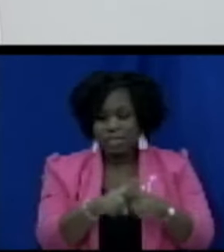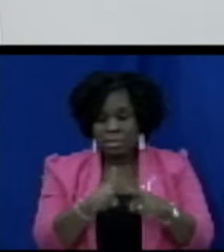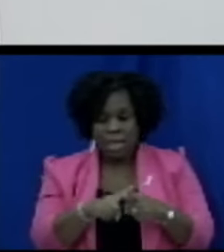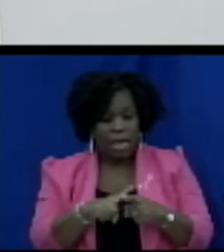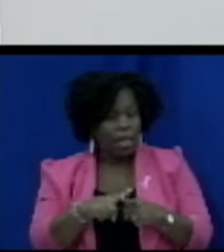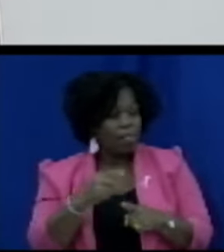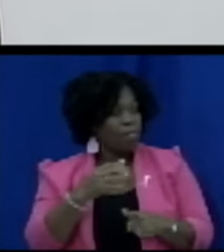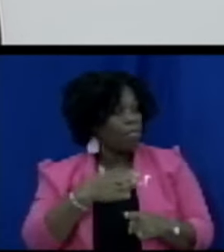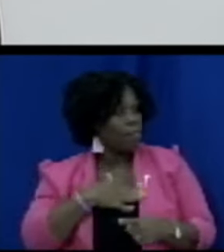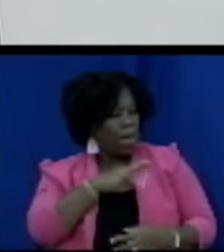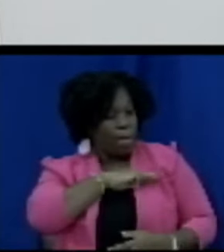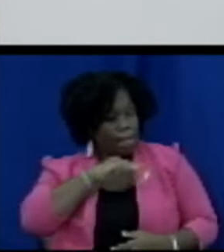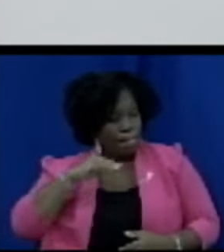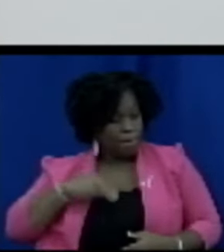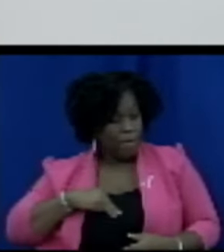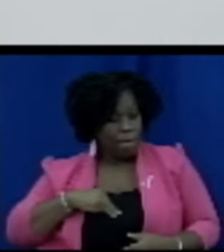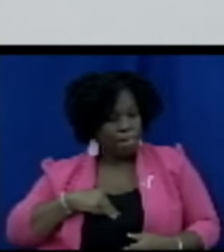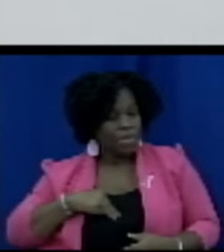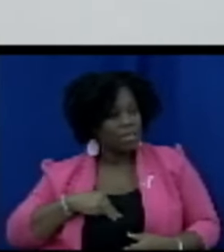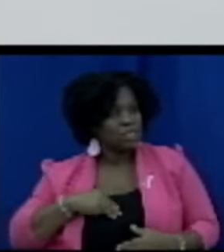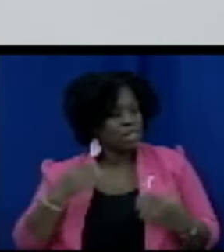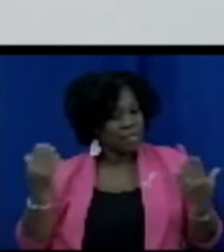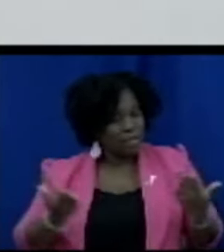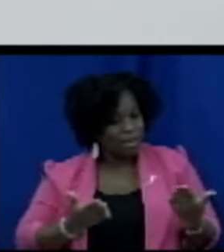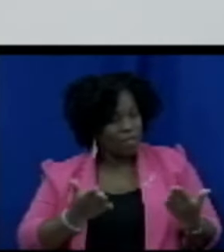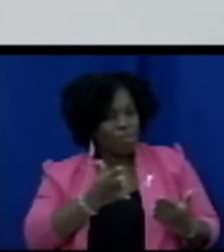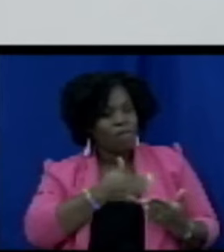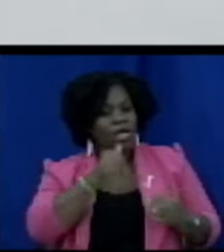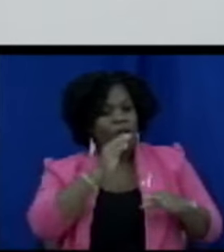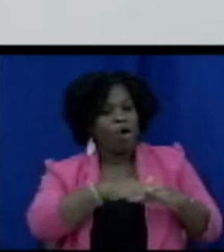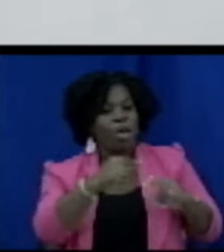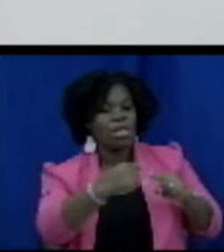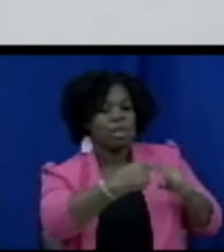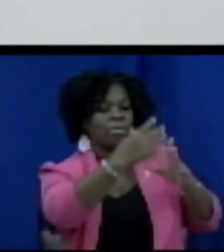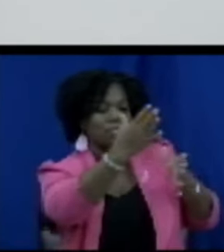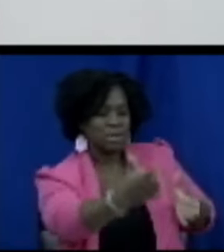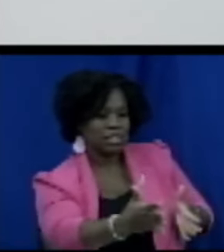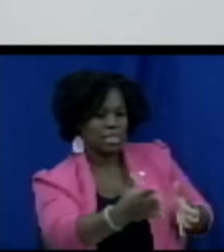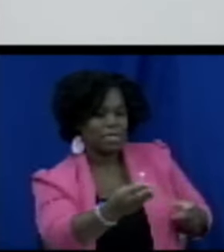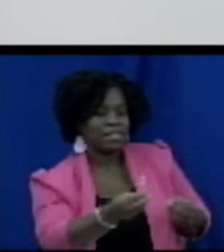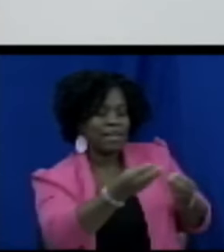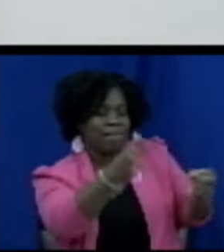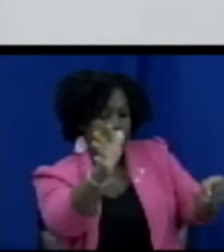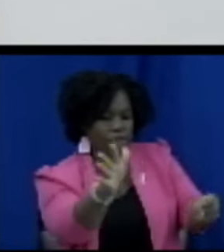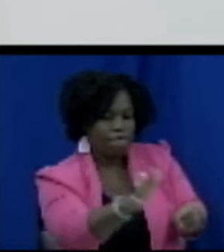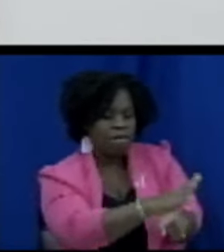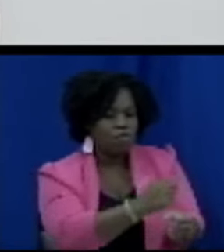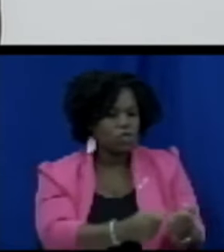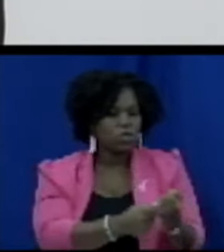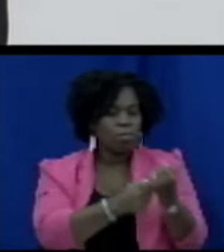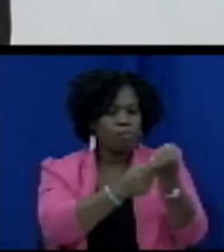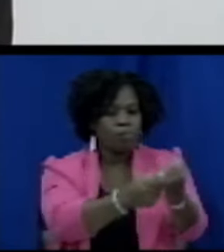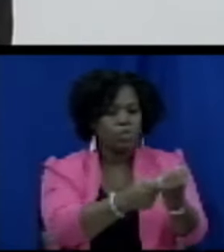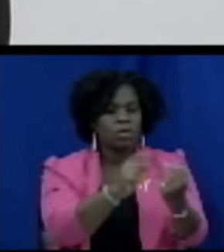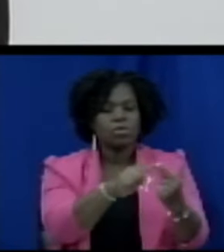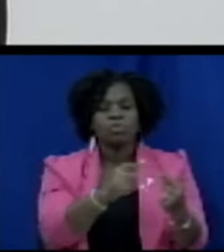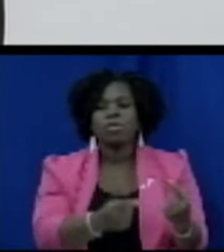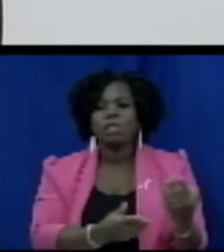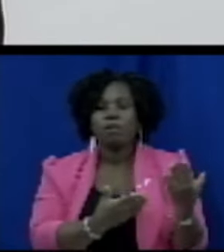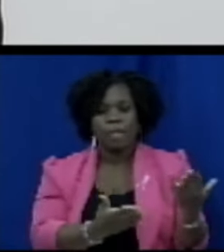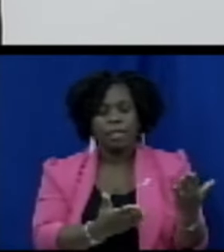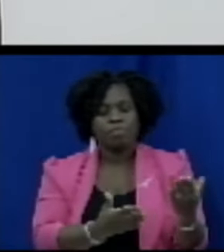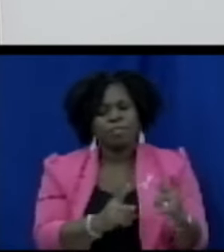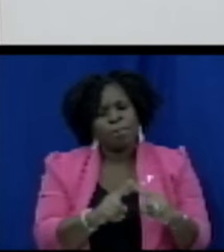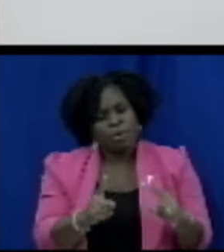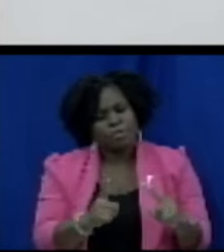the opposite side who have given their full support to this piece of legislation but in the